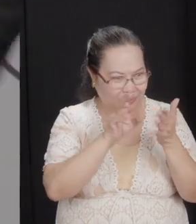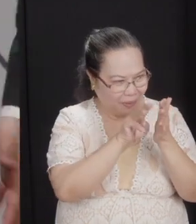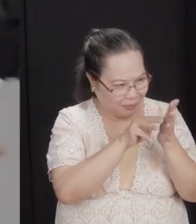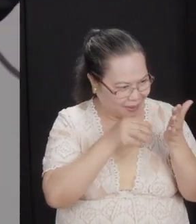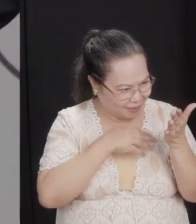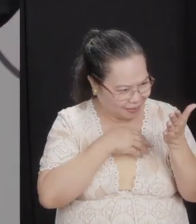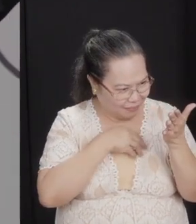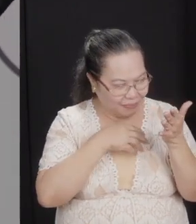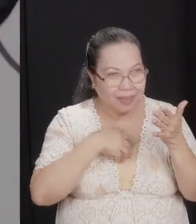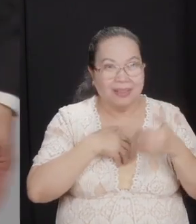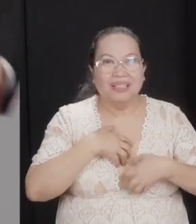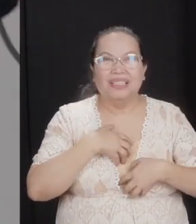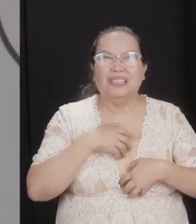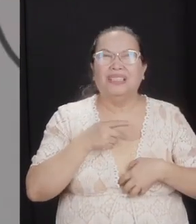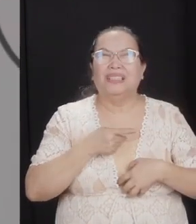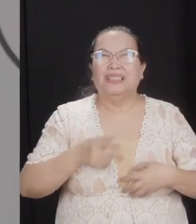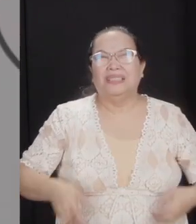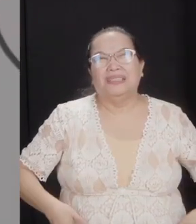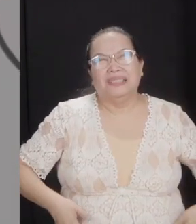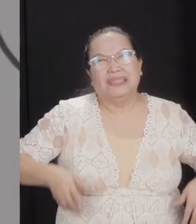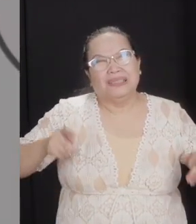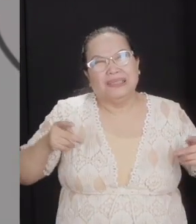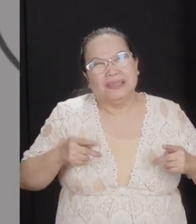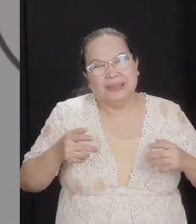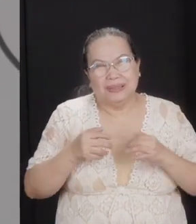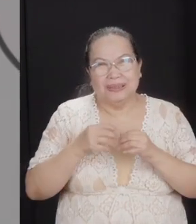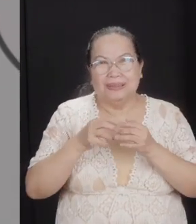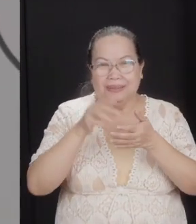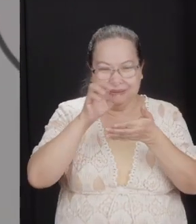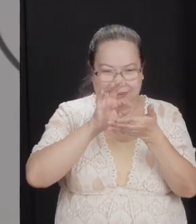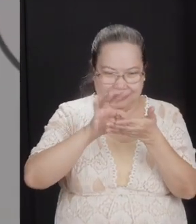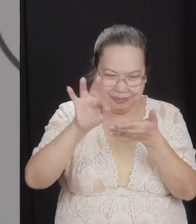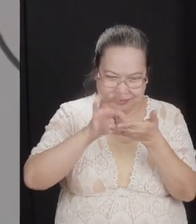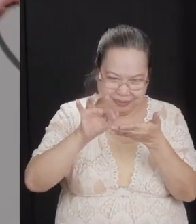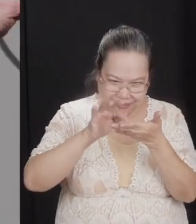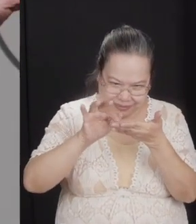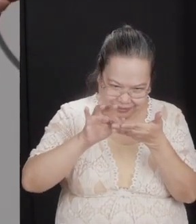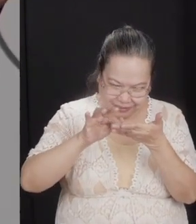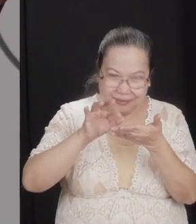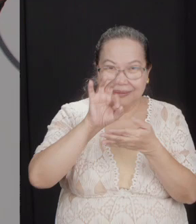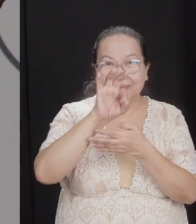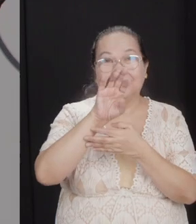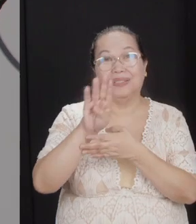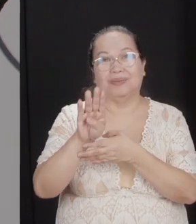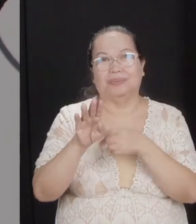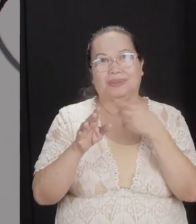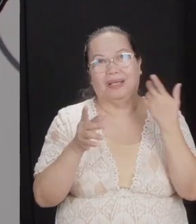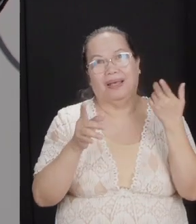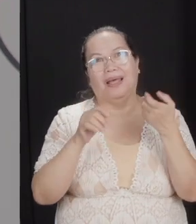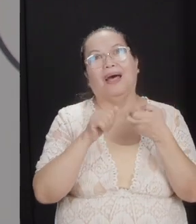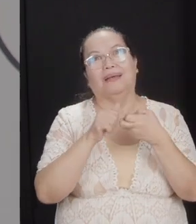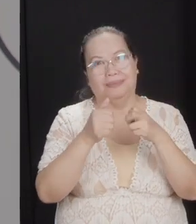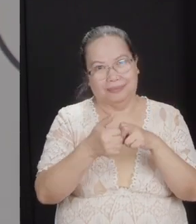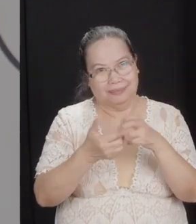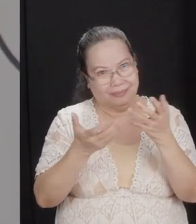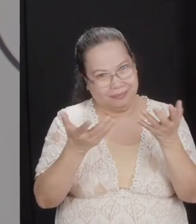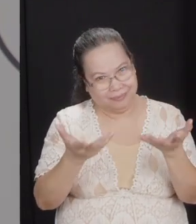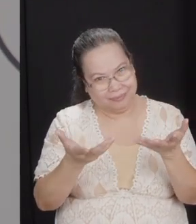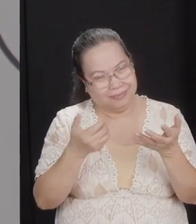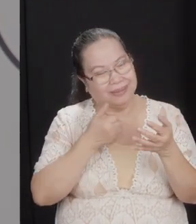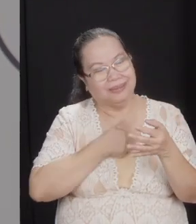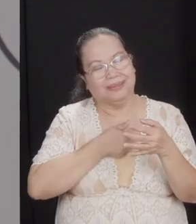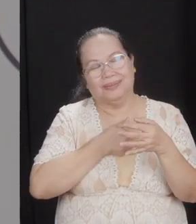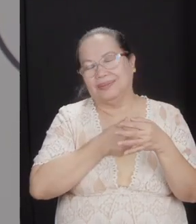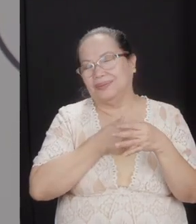my bottom is getting sore, I go back check my Facebook, that's the problem. I'm sorry if I'm